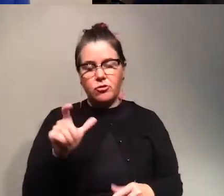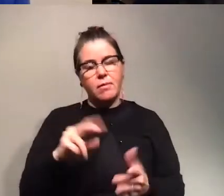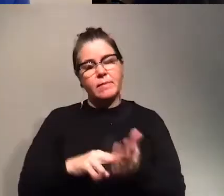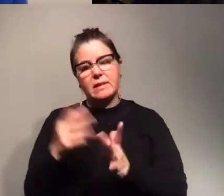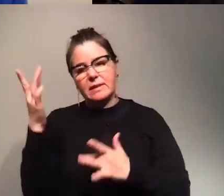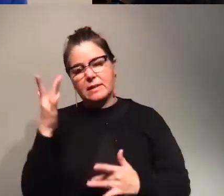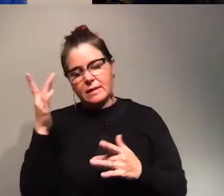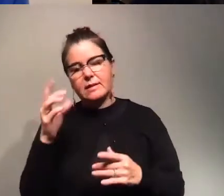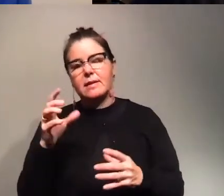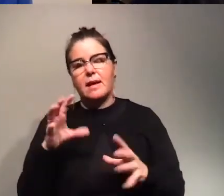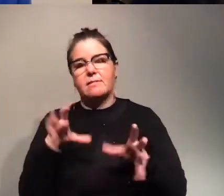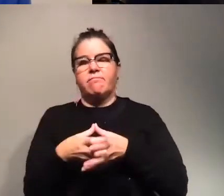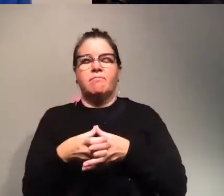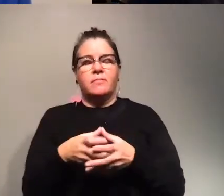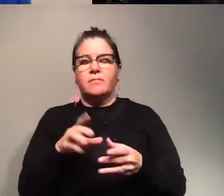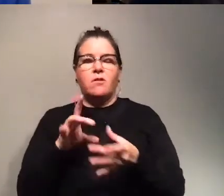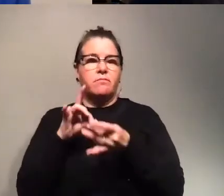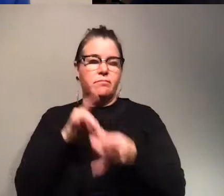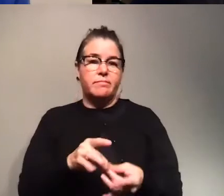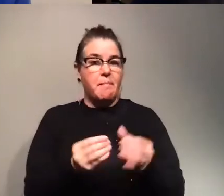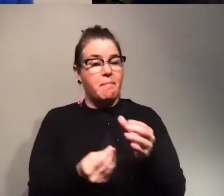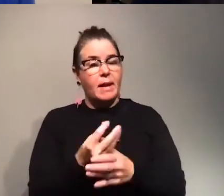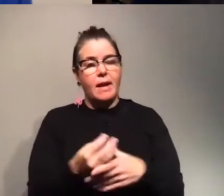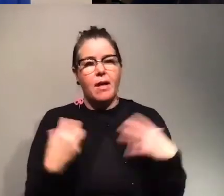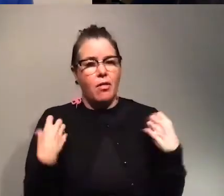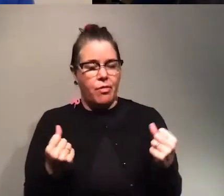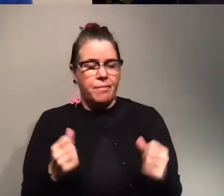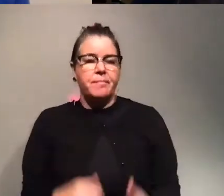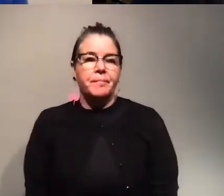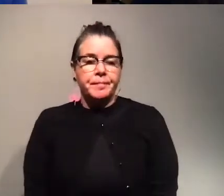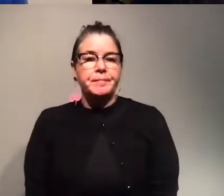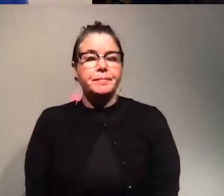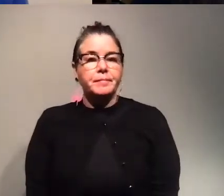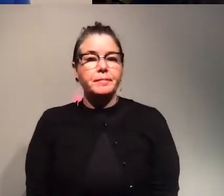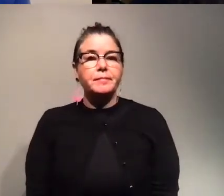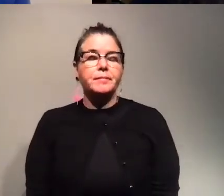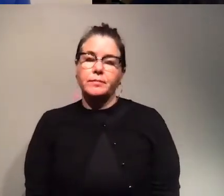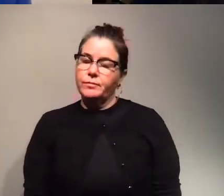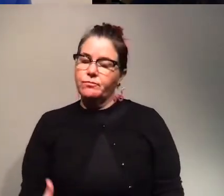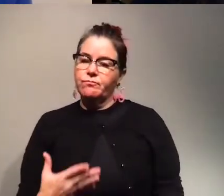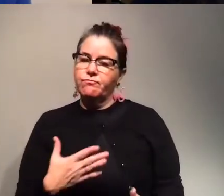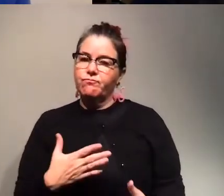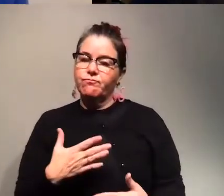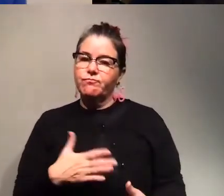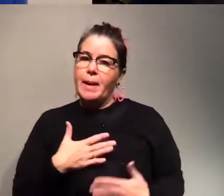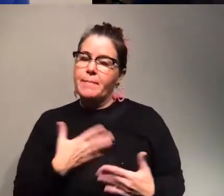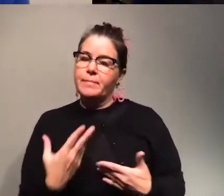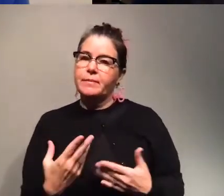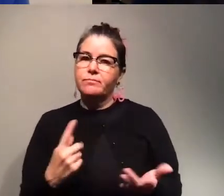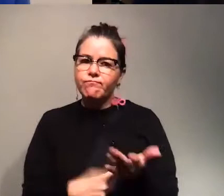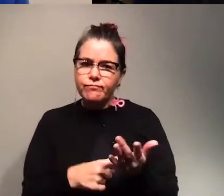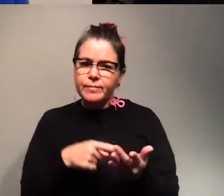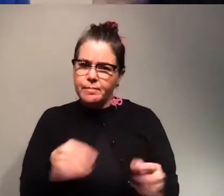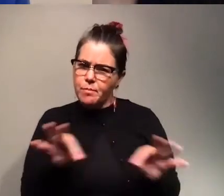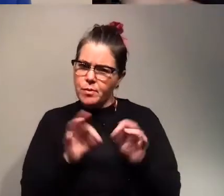a society all about basically plant health. And so we're really glad that we're talking about this topic and